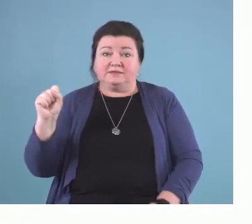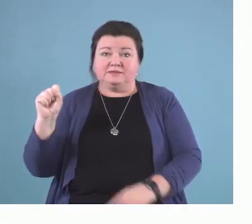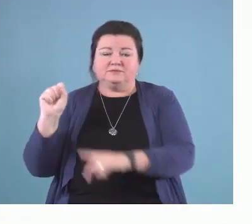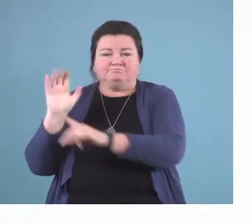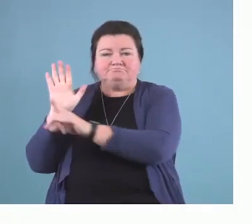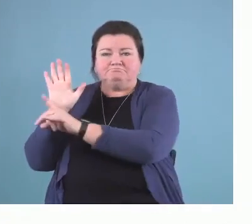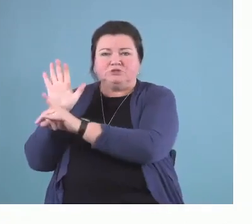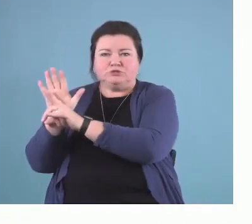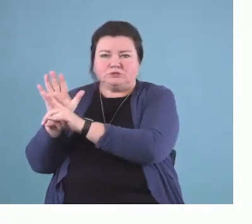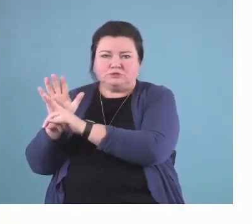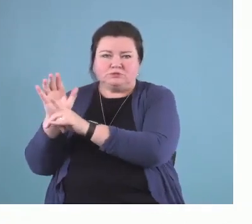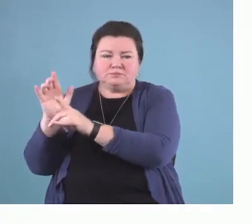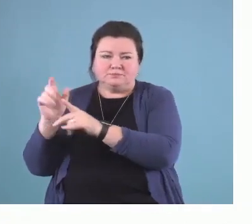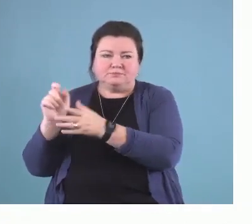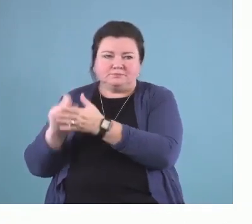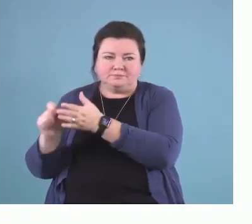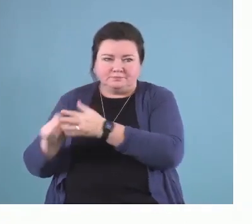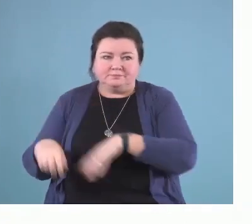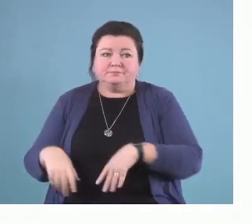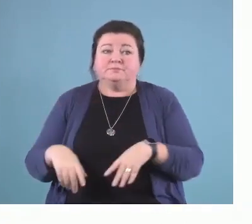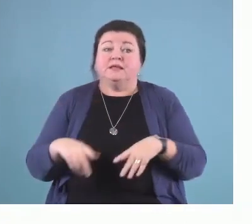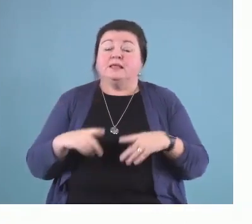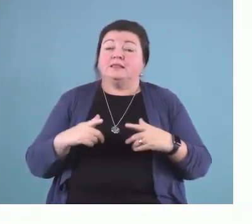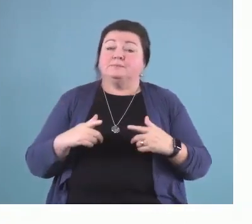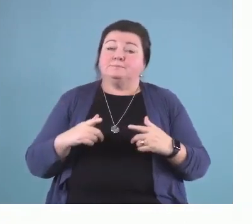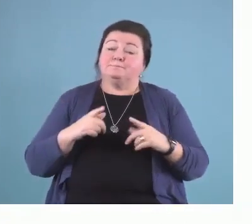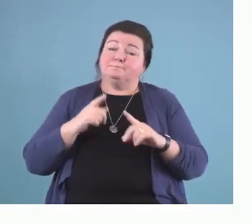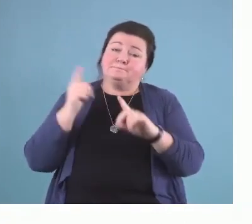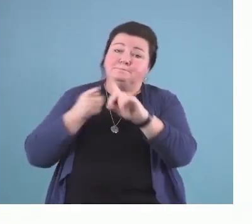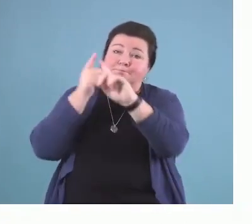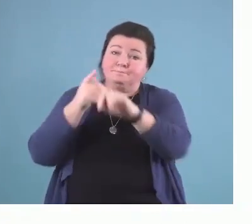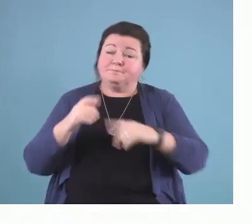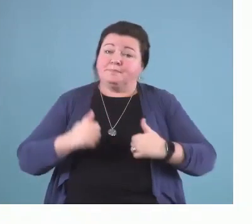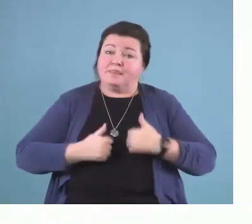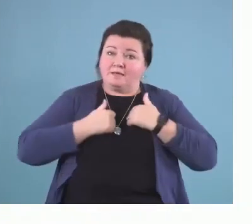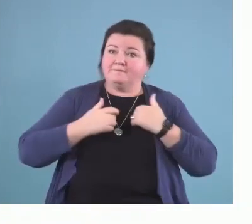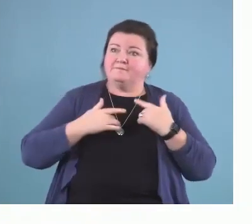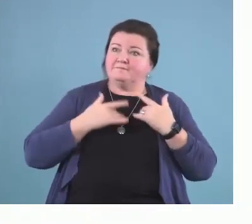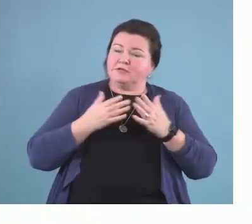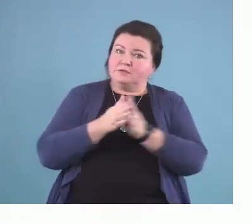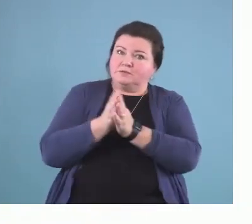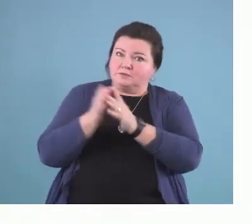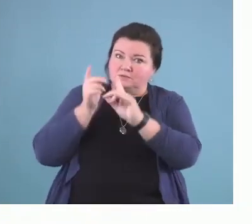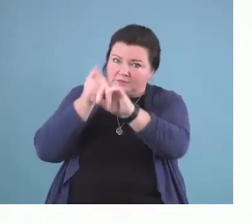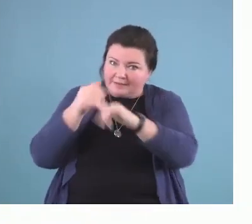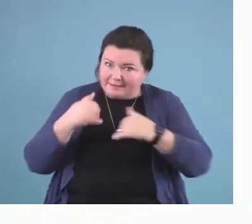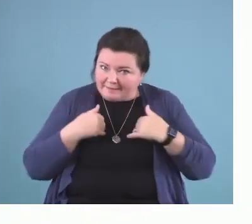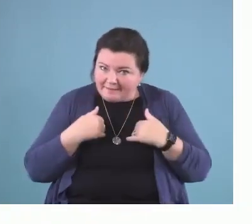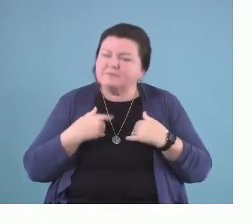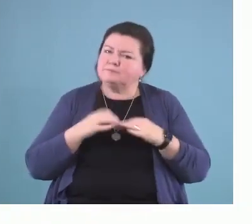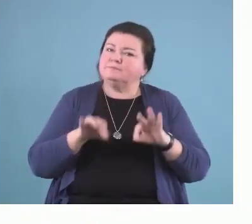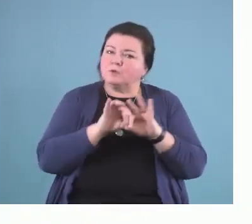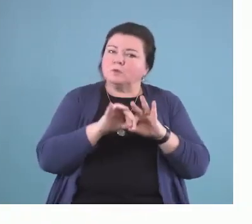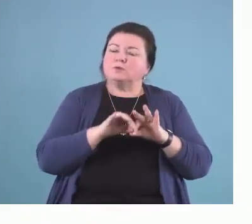living a meaningful life is important and that you can develop behaviors and